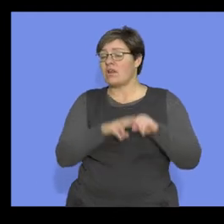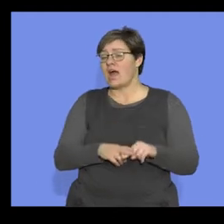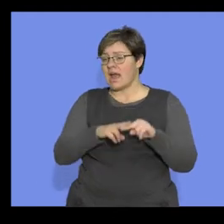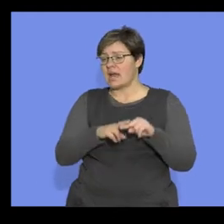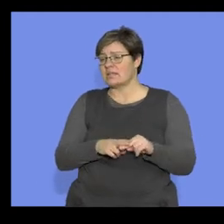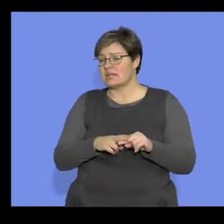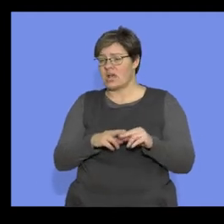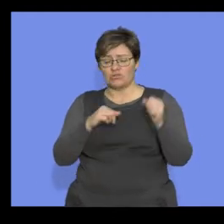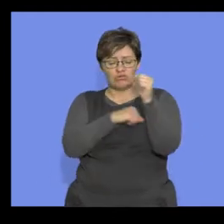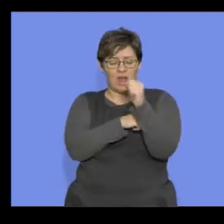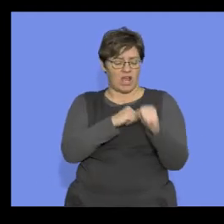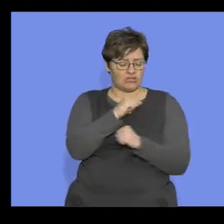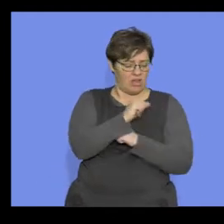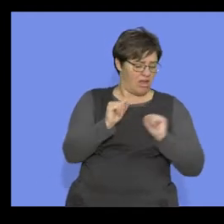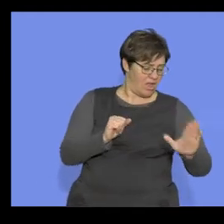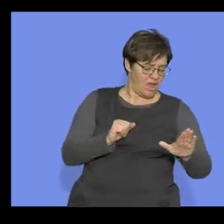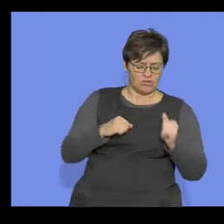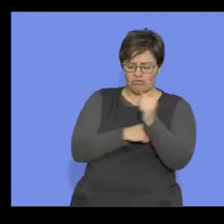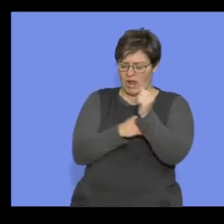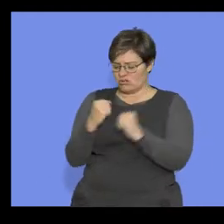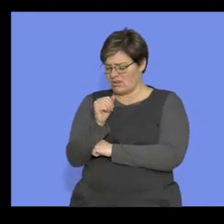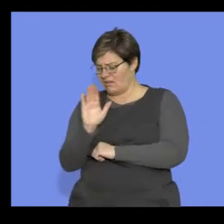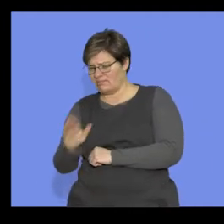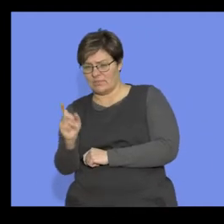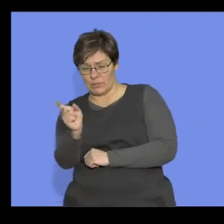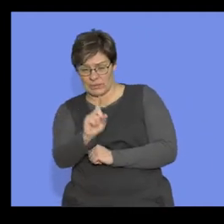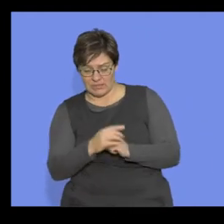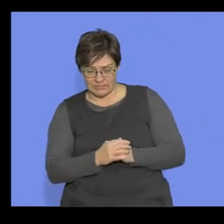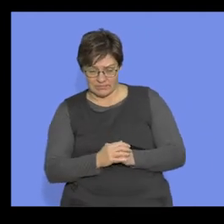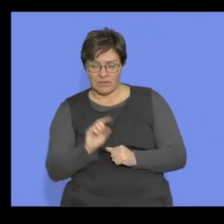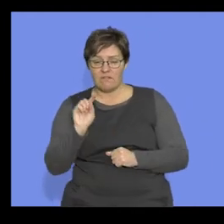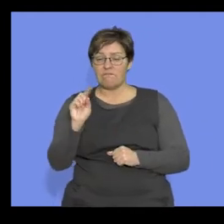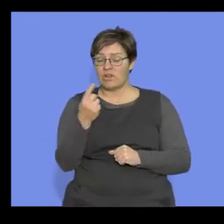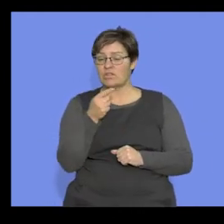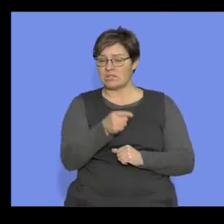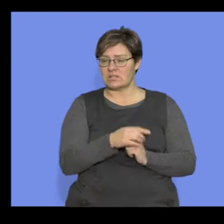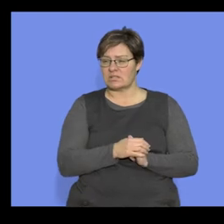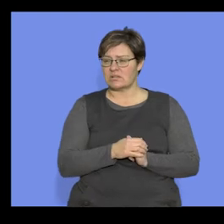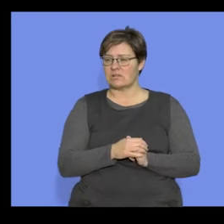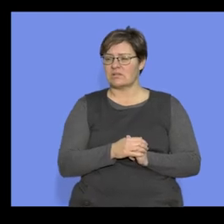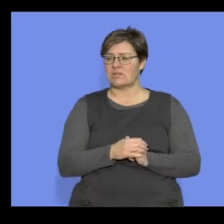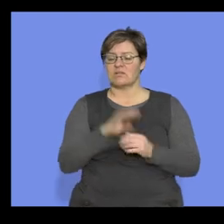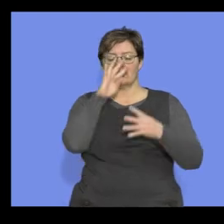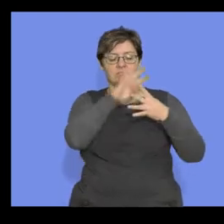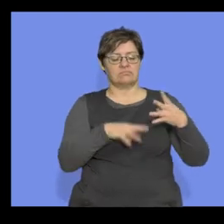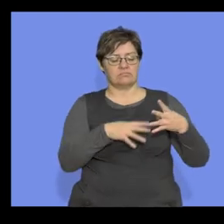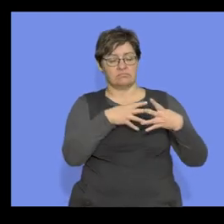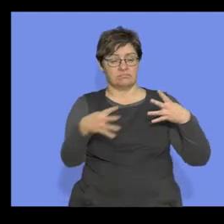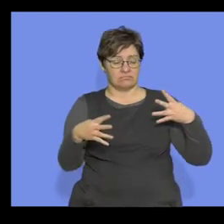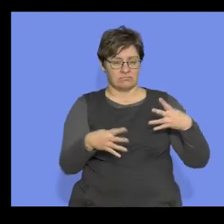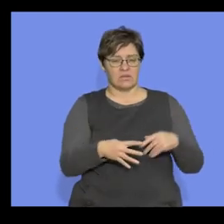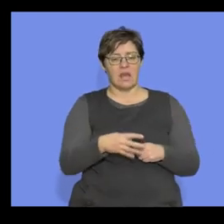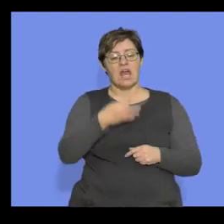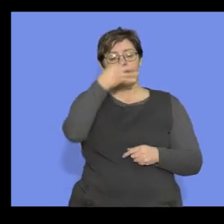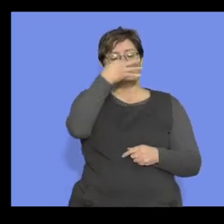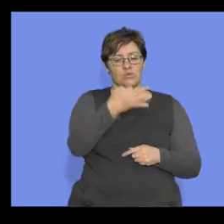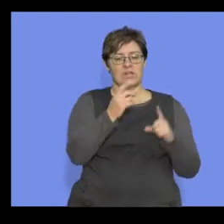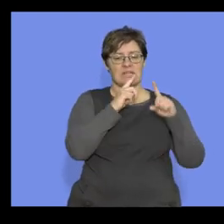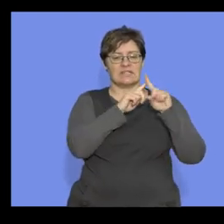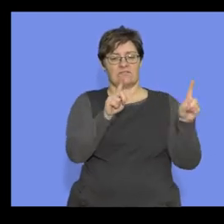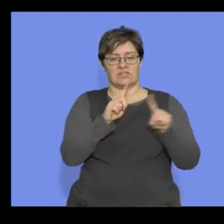reliant on what the structures are. Okay, the first question. Tabulate three